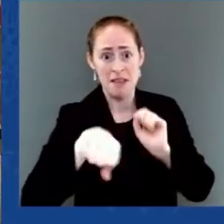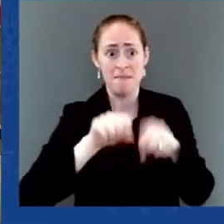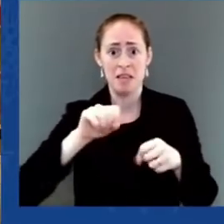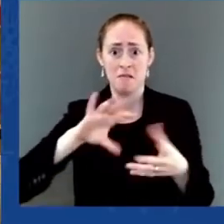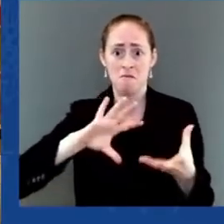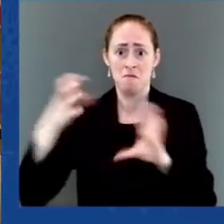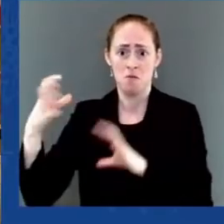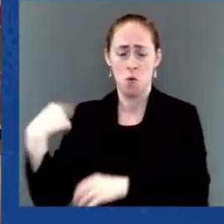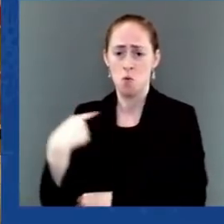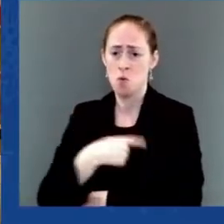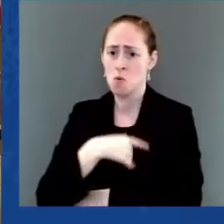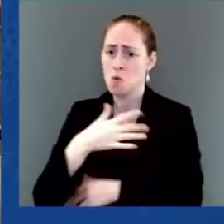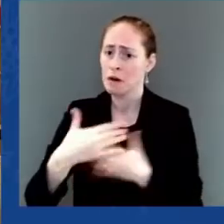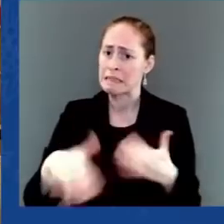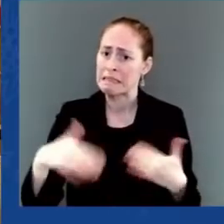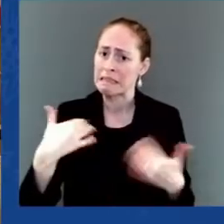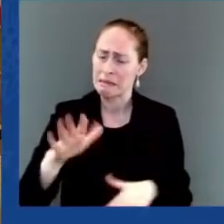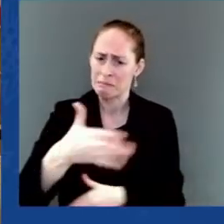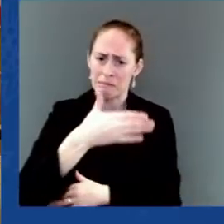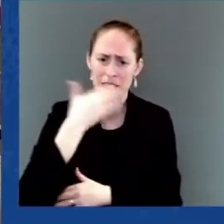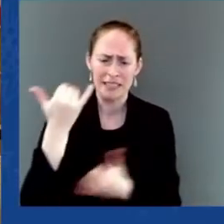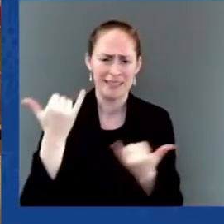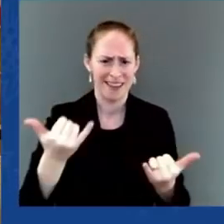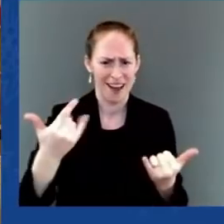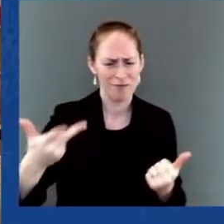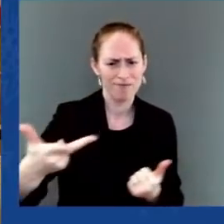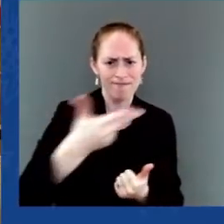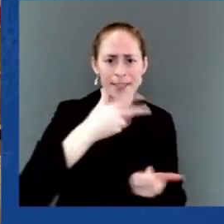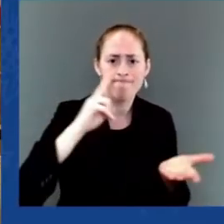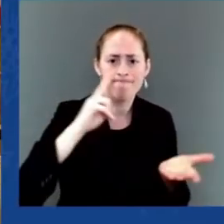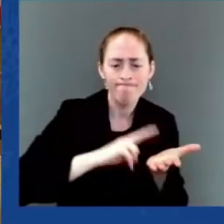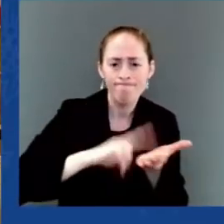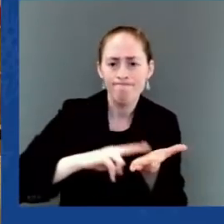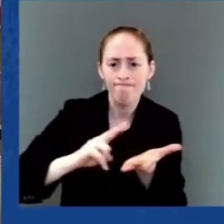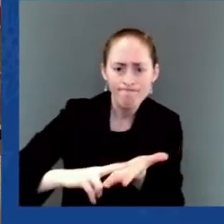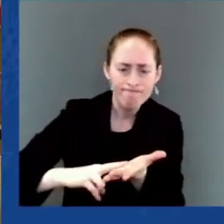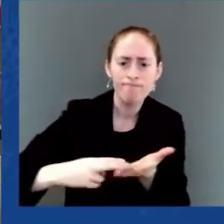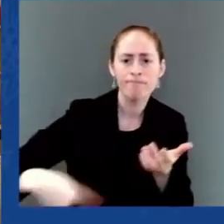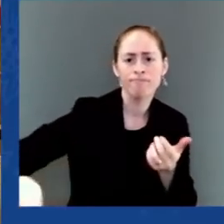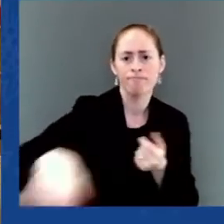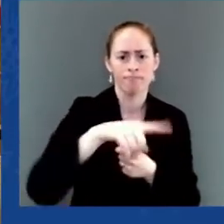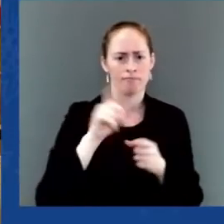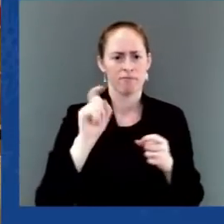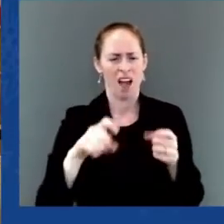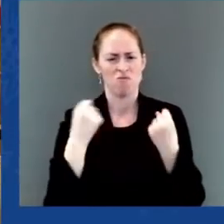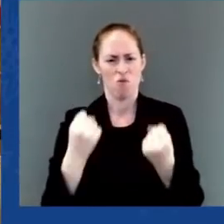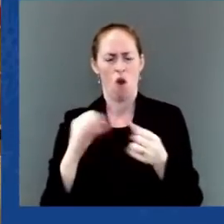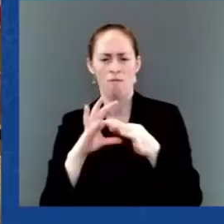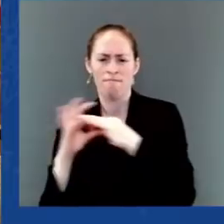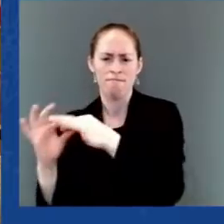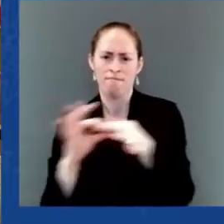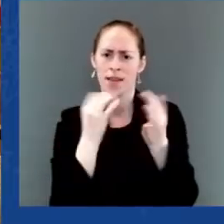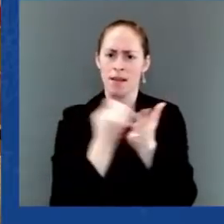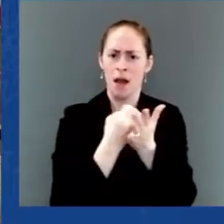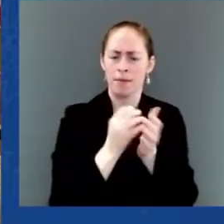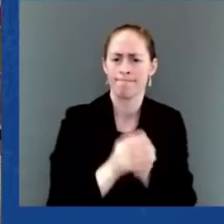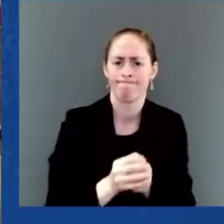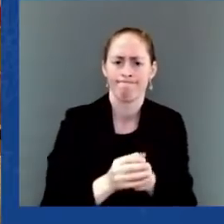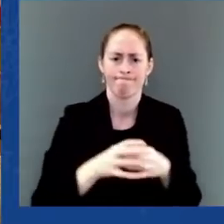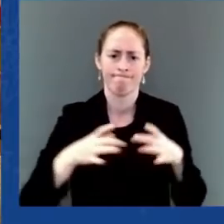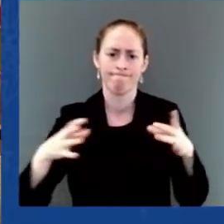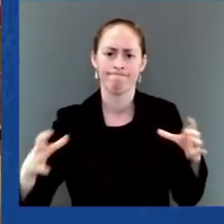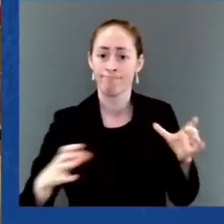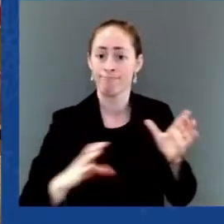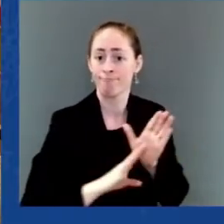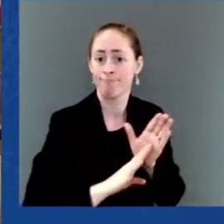our economies, to strengthen our trade operations throughout North